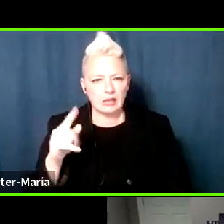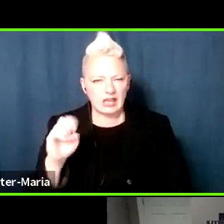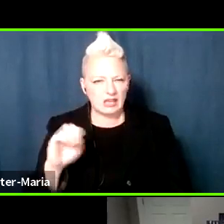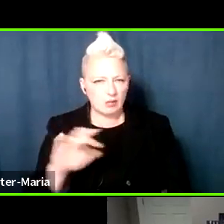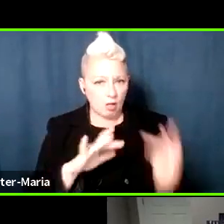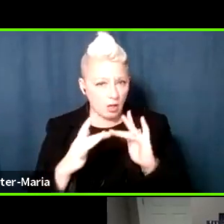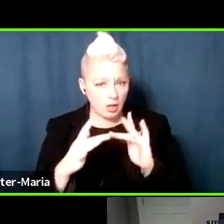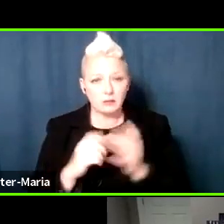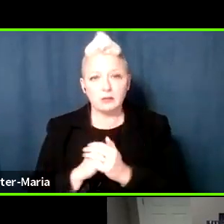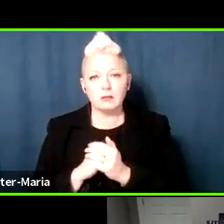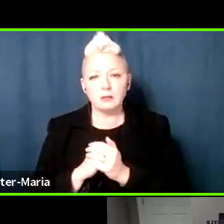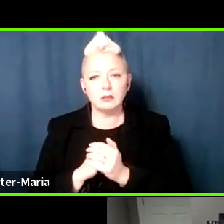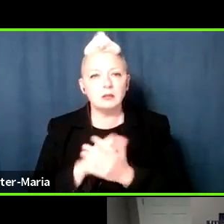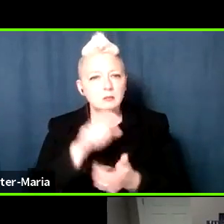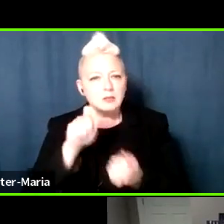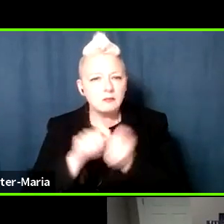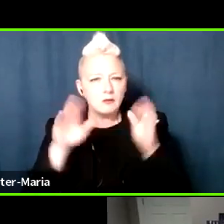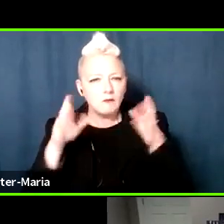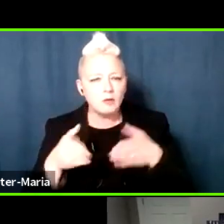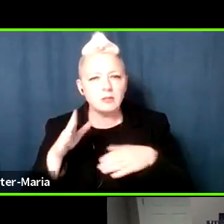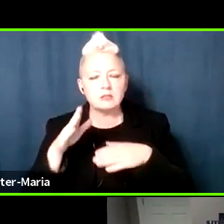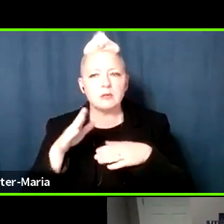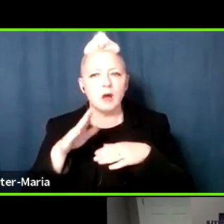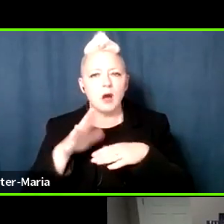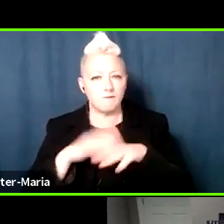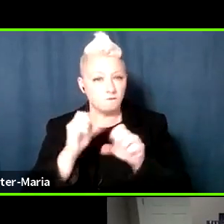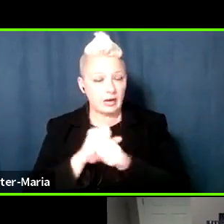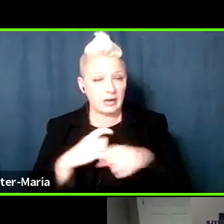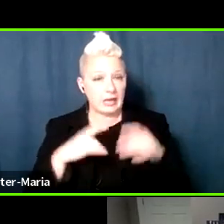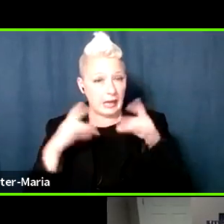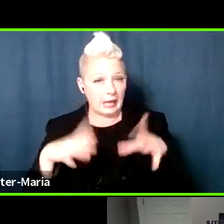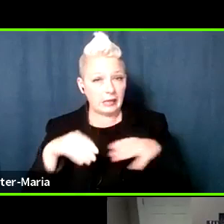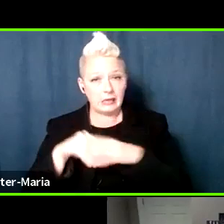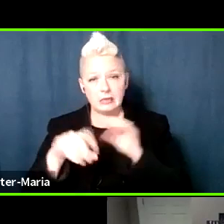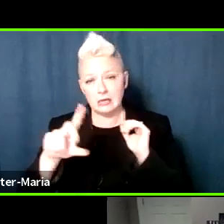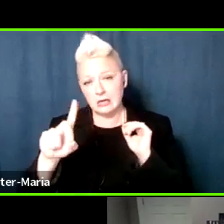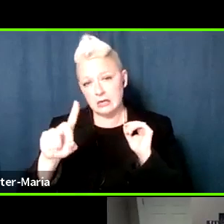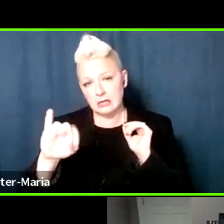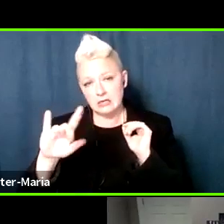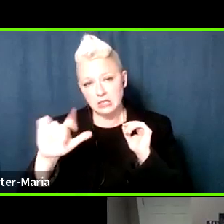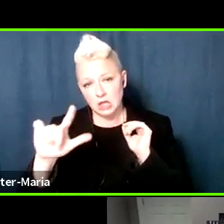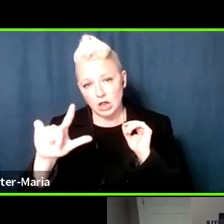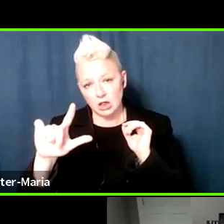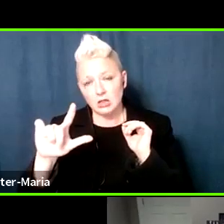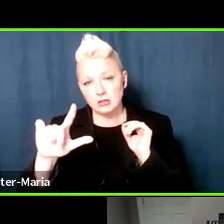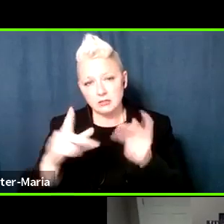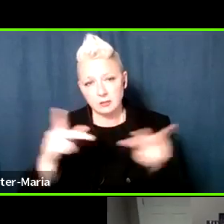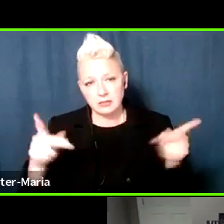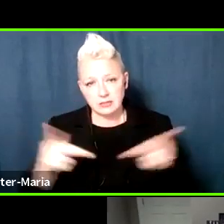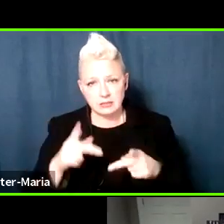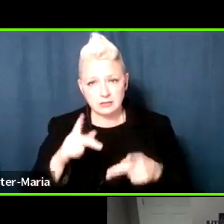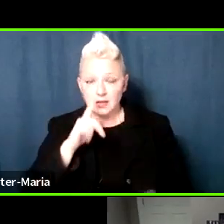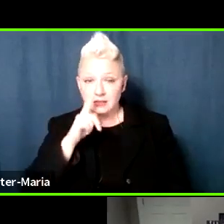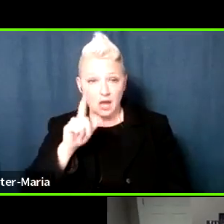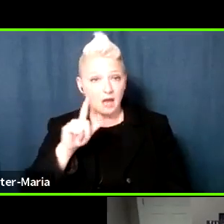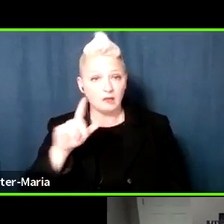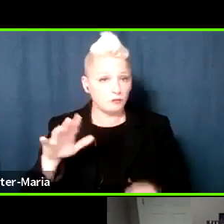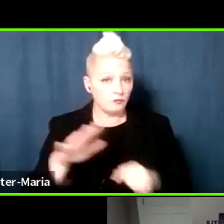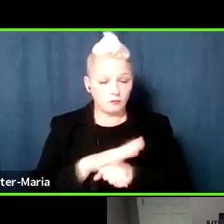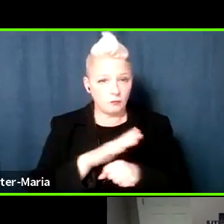on fighting hate in digital spaces. This is not, it's not composed of Jewish professionals like me.